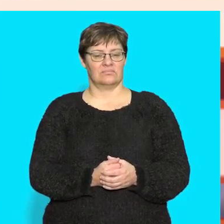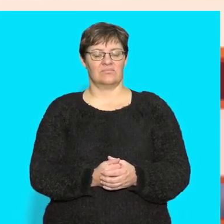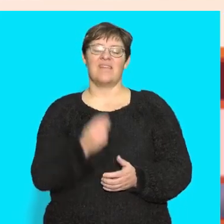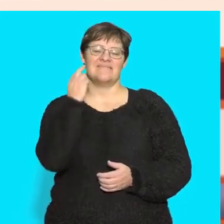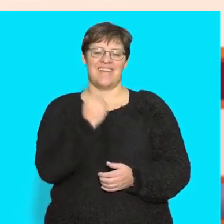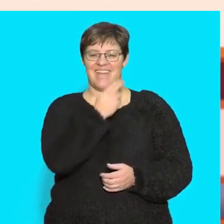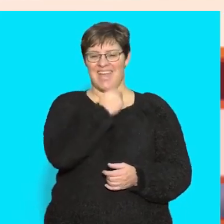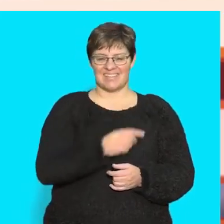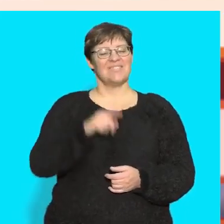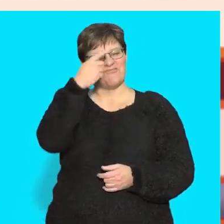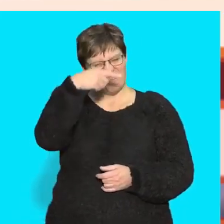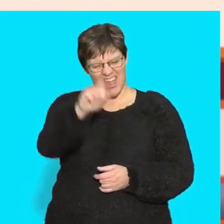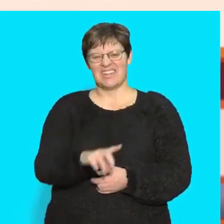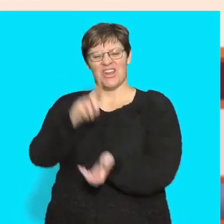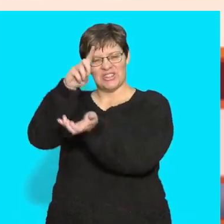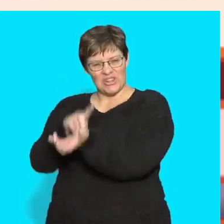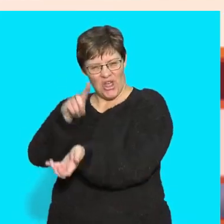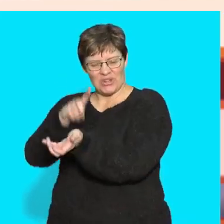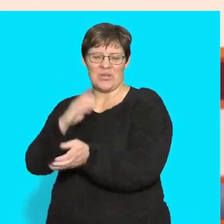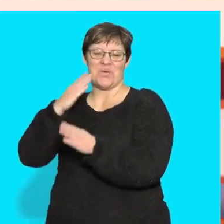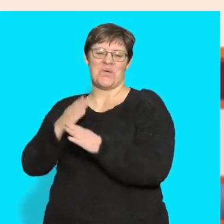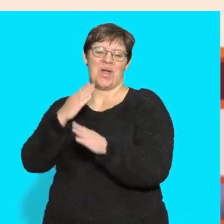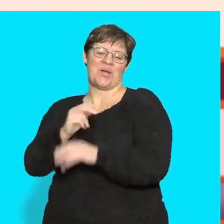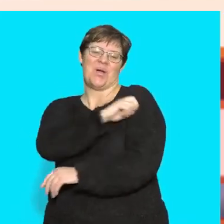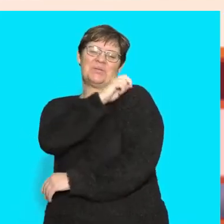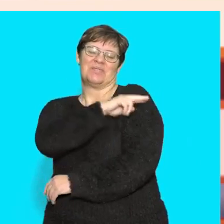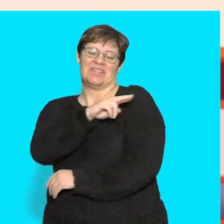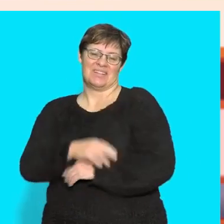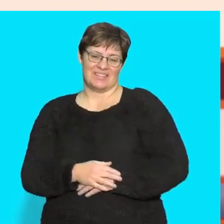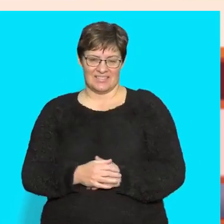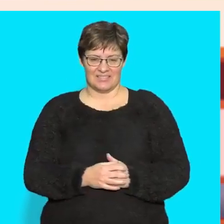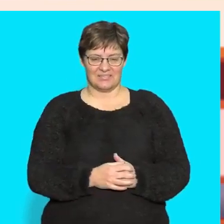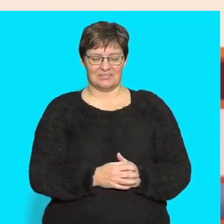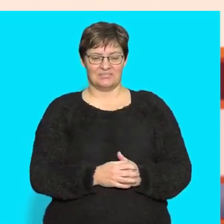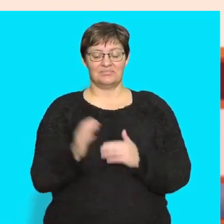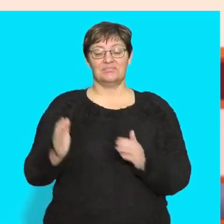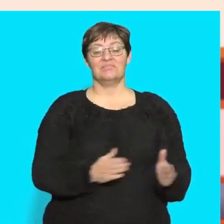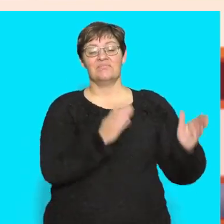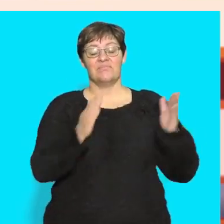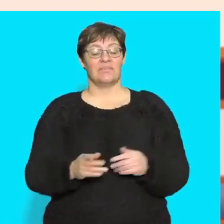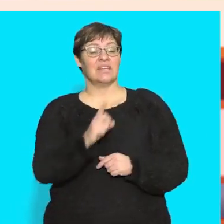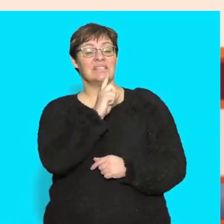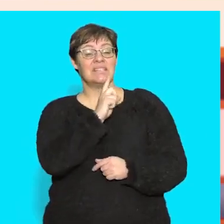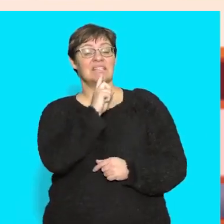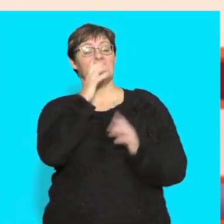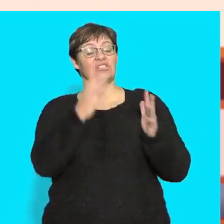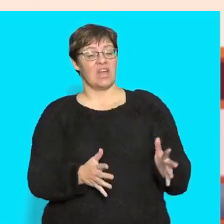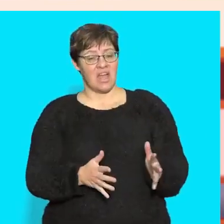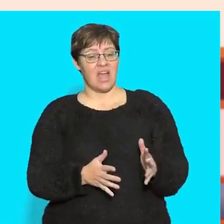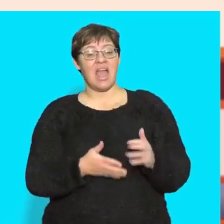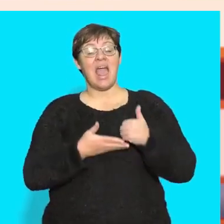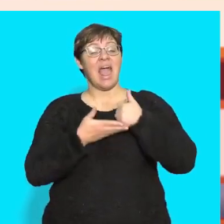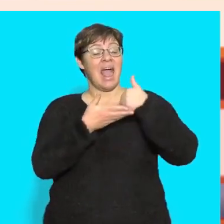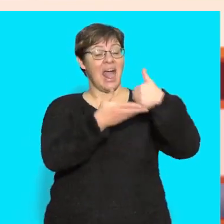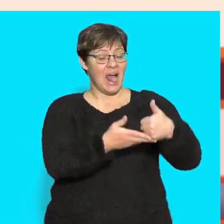Lovely, the doctor works at the hospital. Now listen to this. The teacher helps the doctor